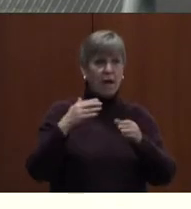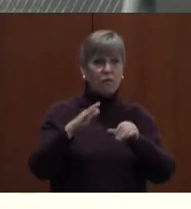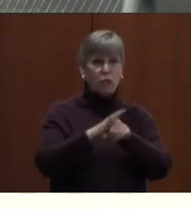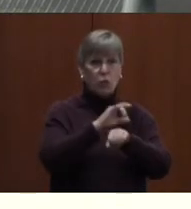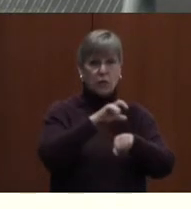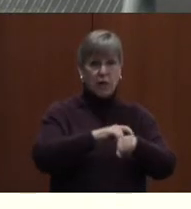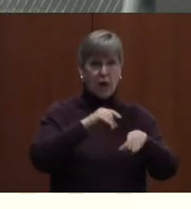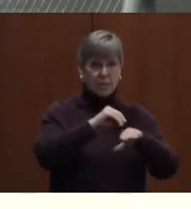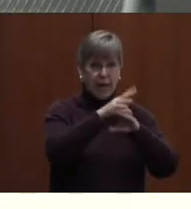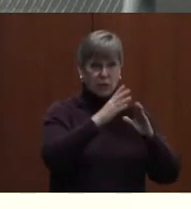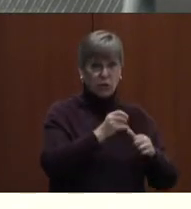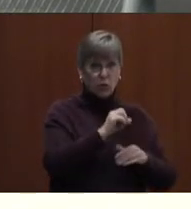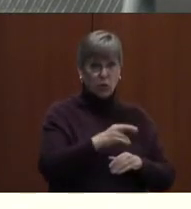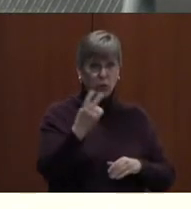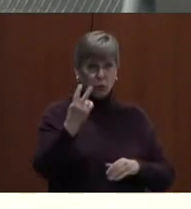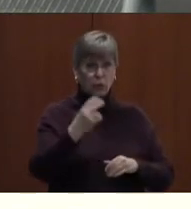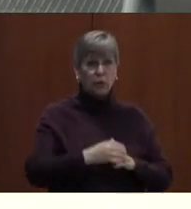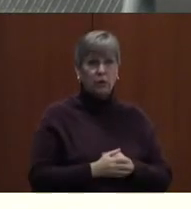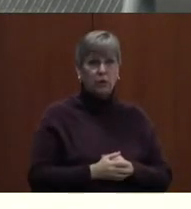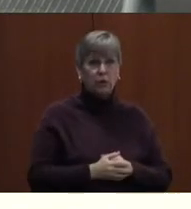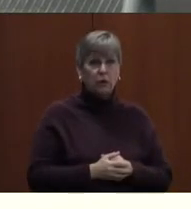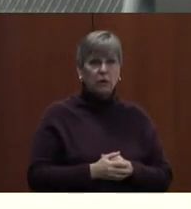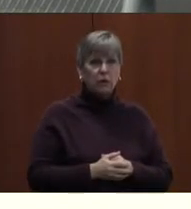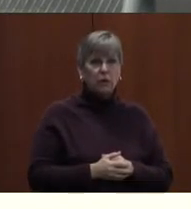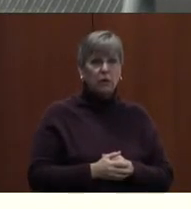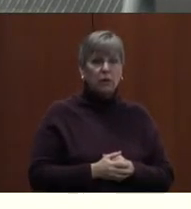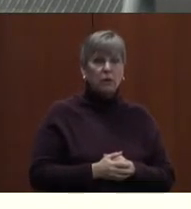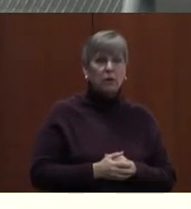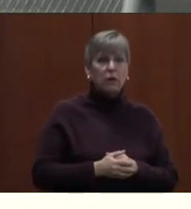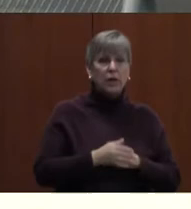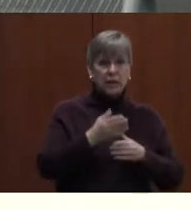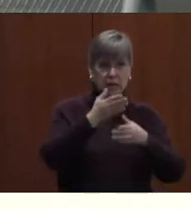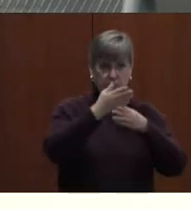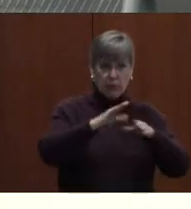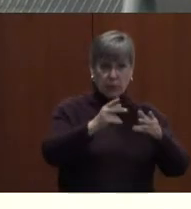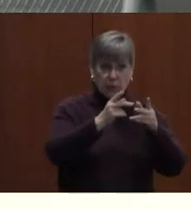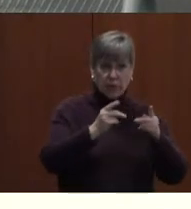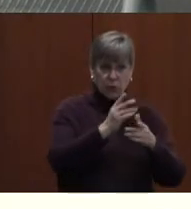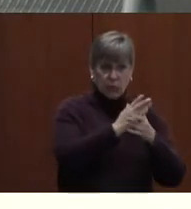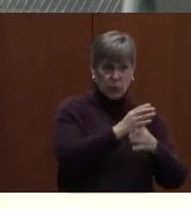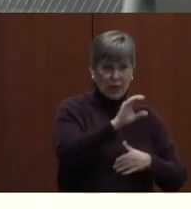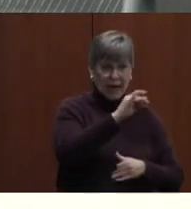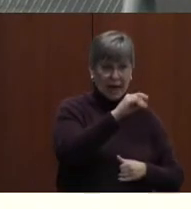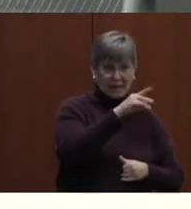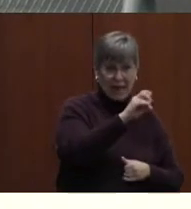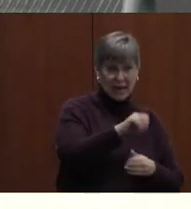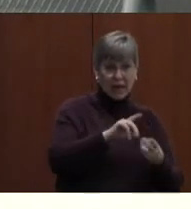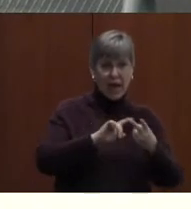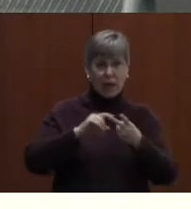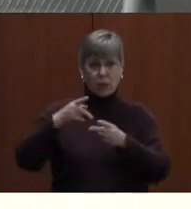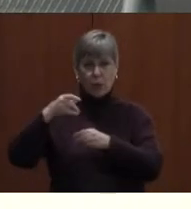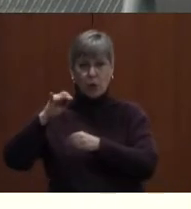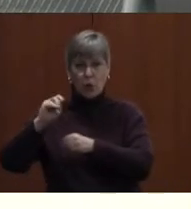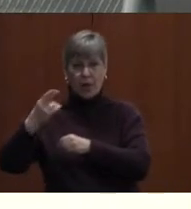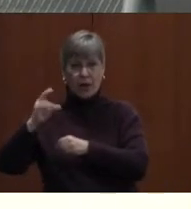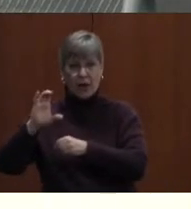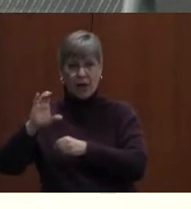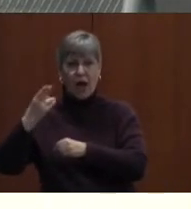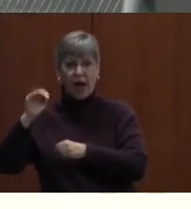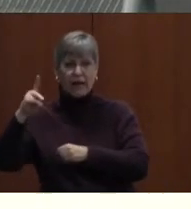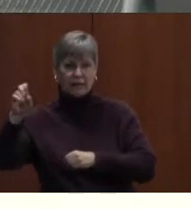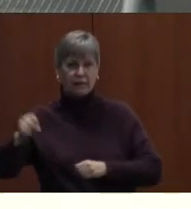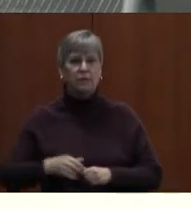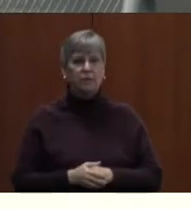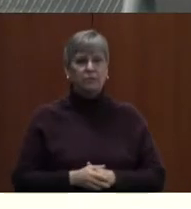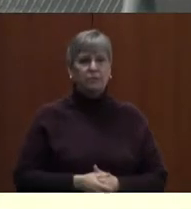counselor or two. Cascade has a full-time? They have a split position between Cascade and Potomac Heights currently. Potomac